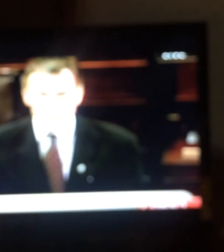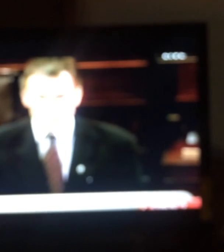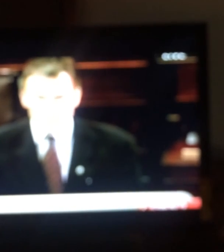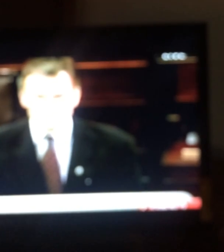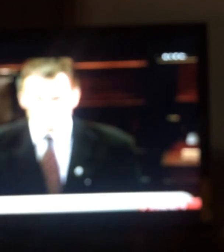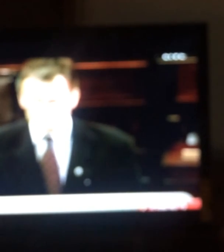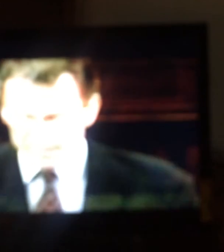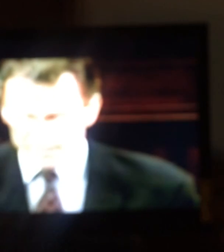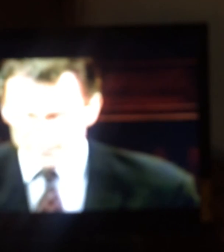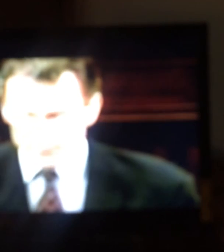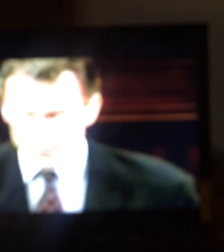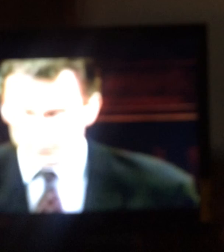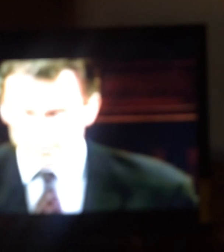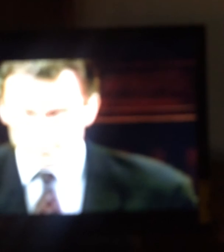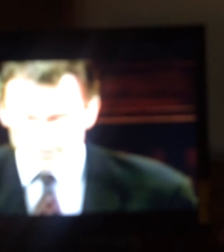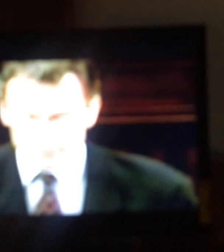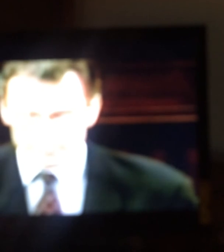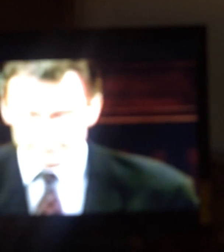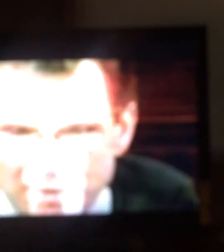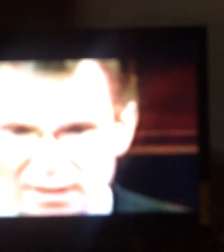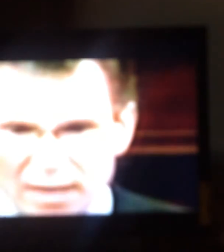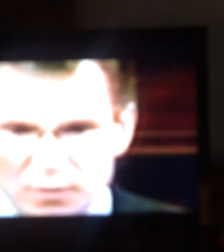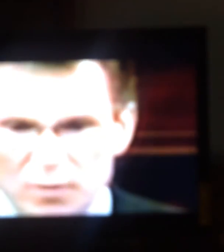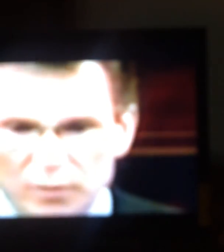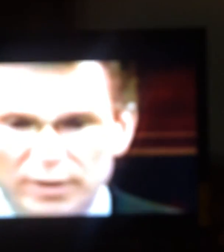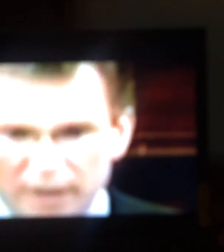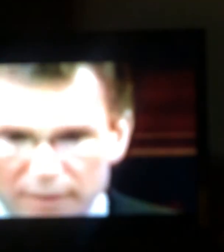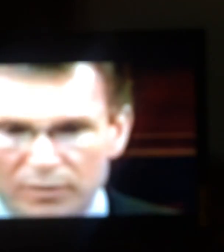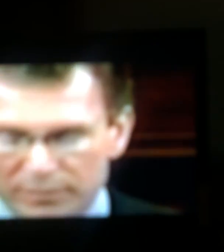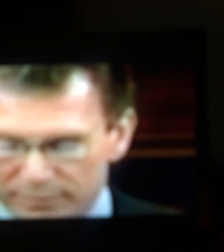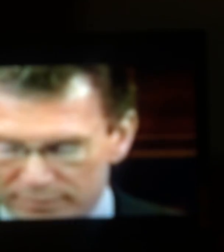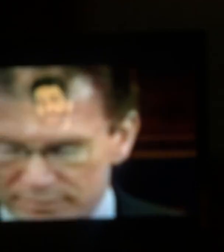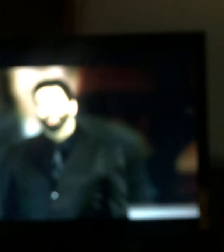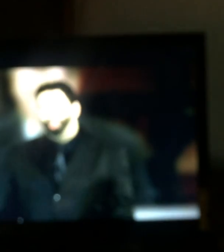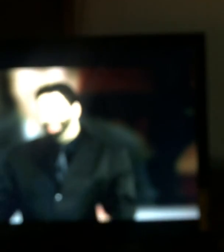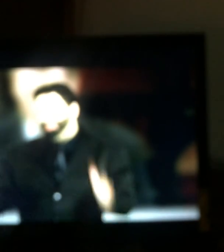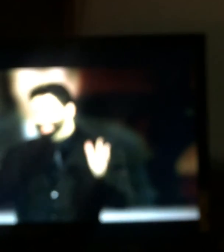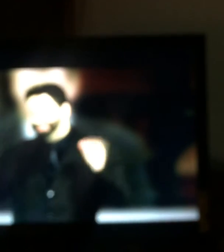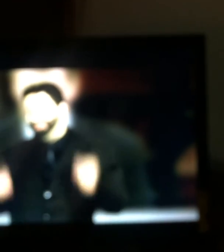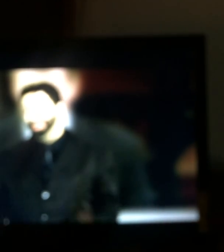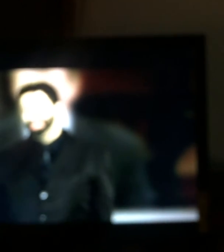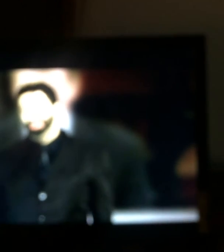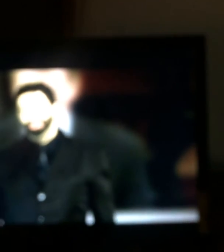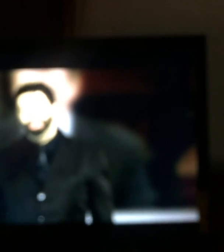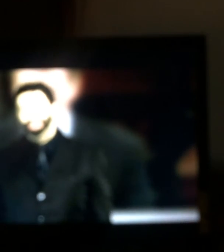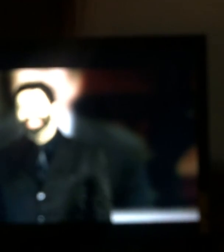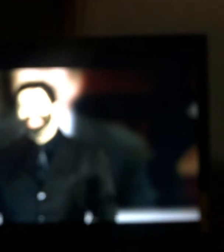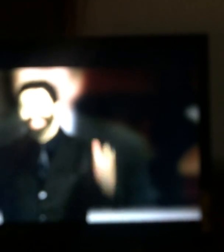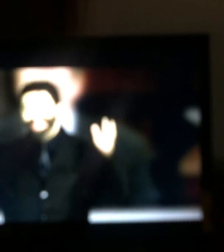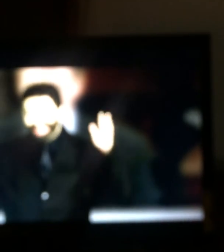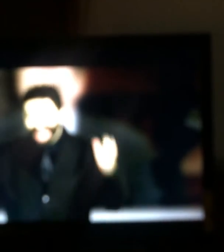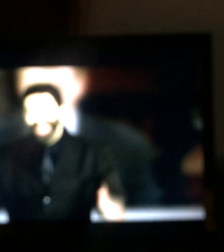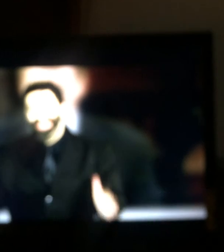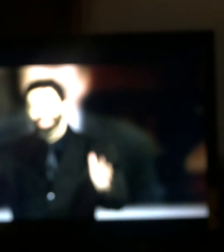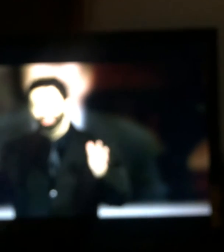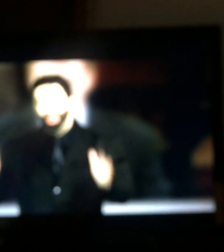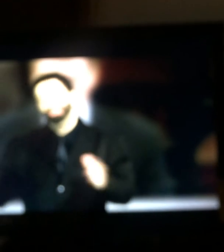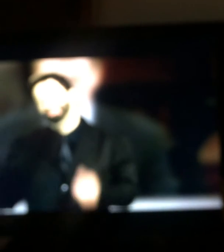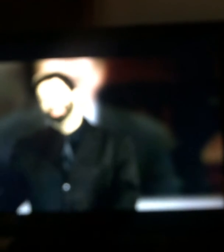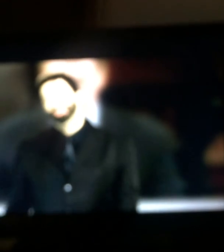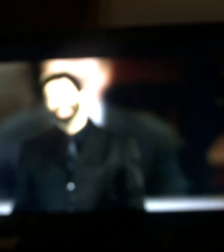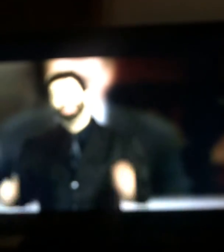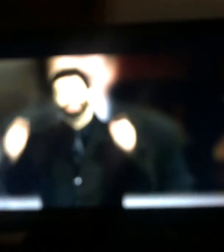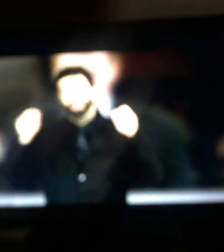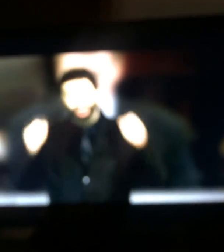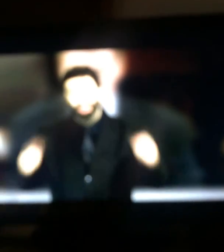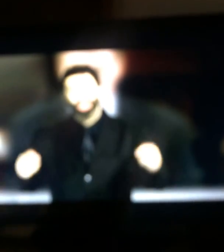is what we will do. We will rebuild, and we will recover. What was he referring to? What But he said, that is what